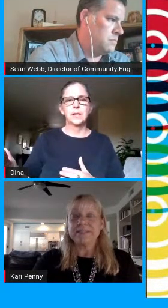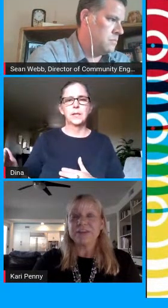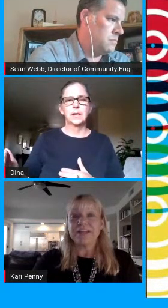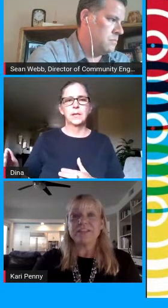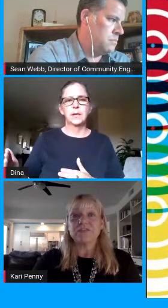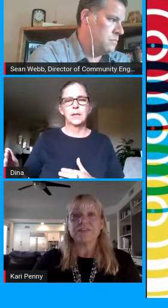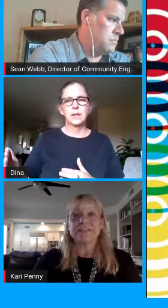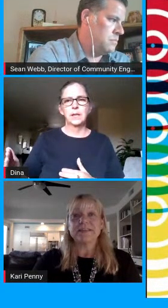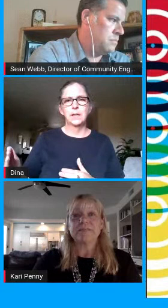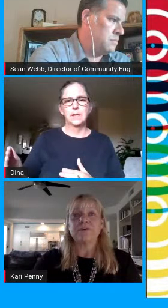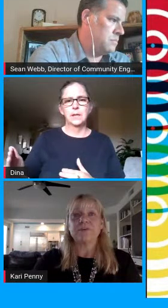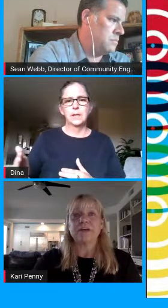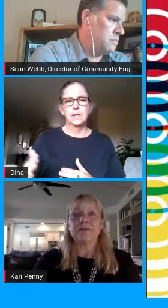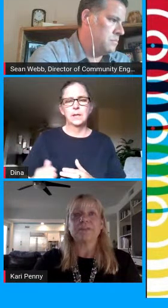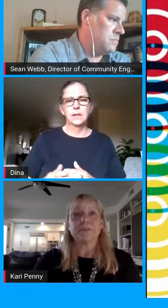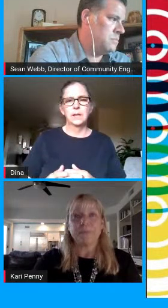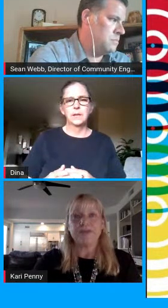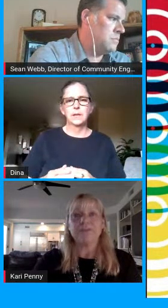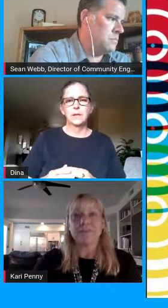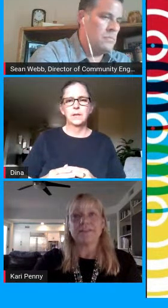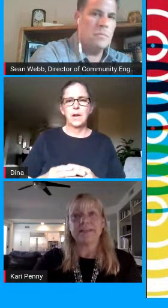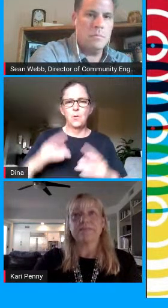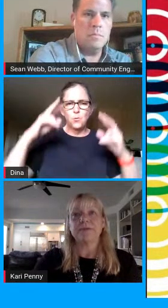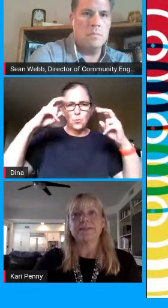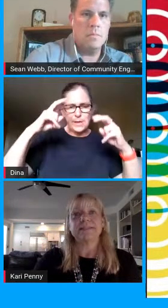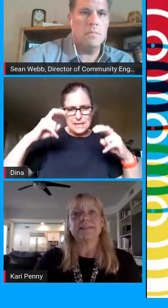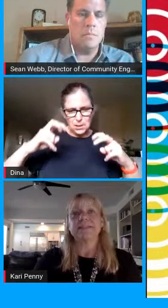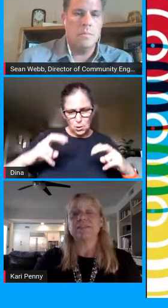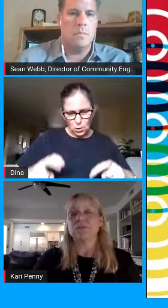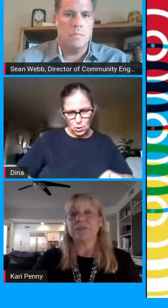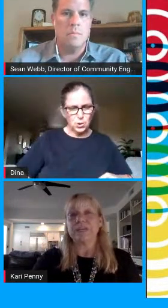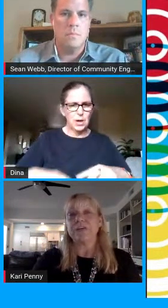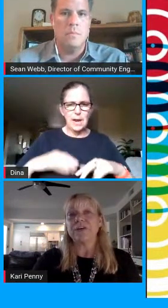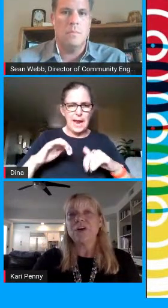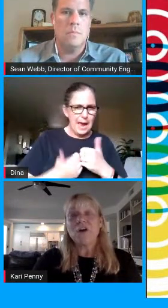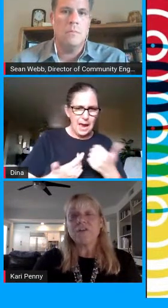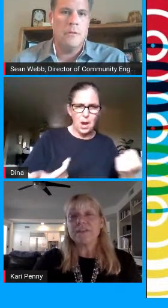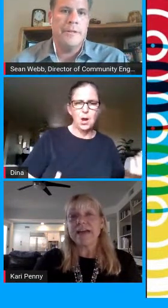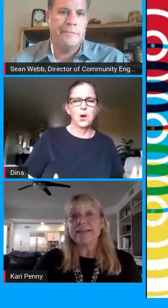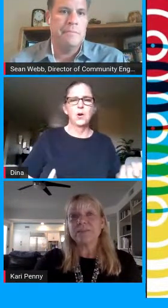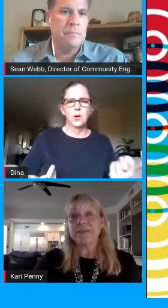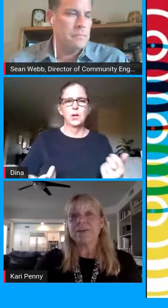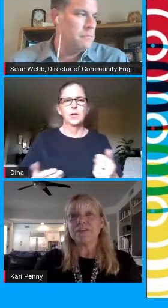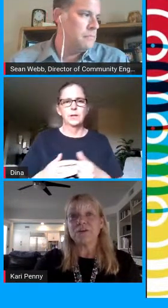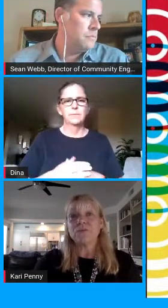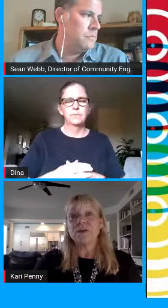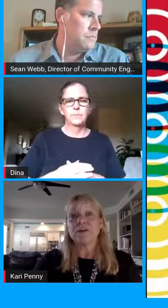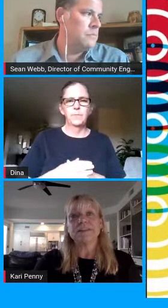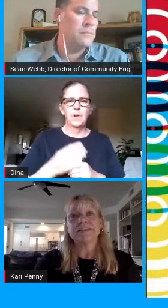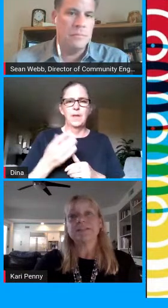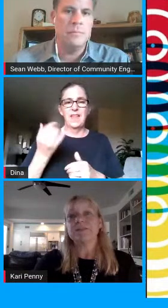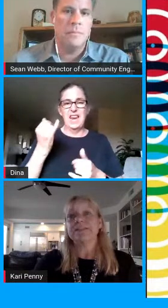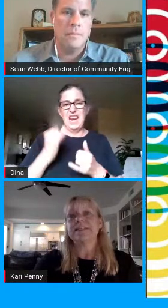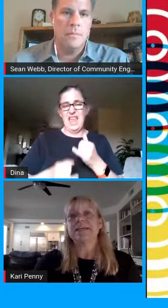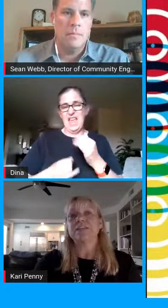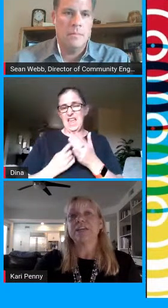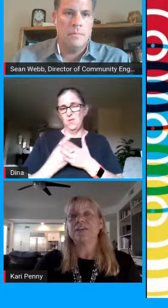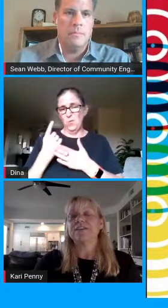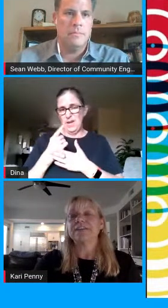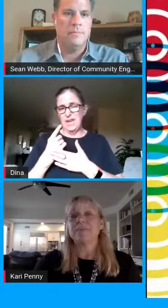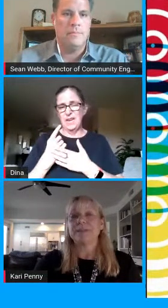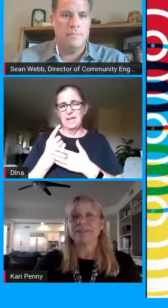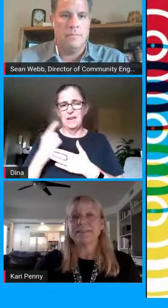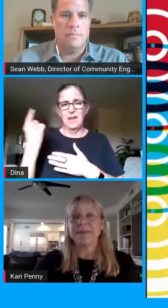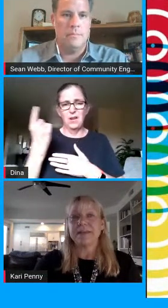doing trainings over the summer um to prepare for this unprecedented school year over the last week alone our dsusd